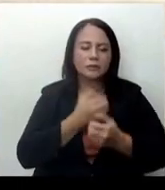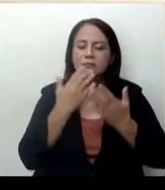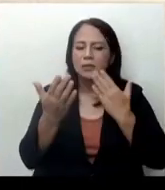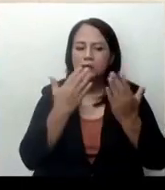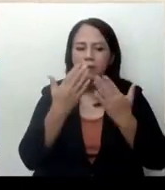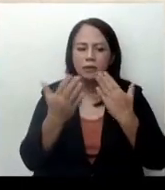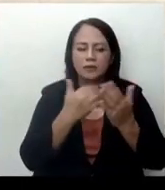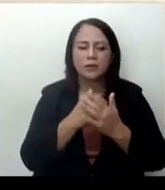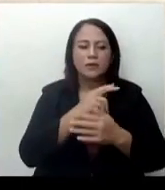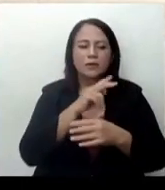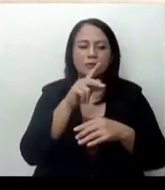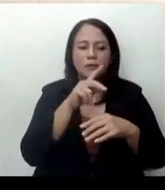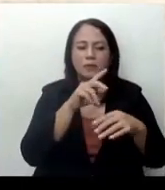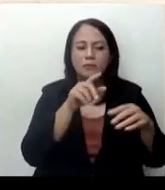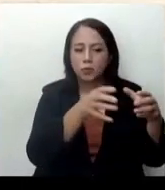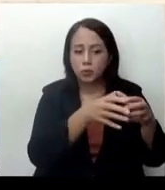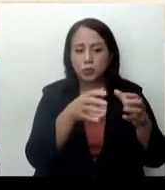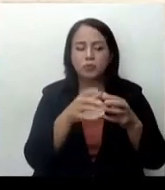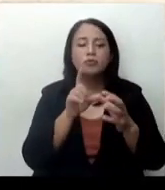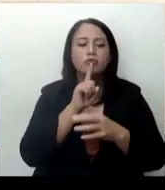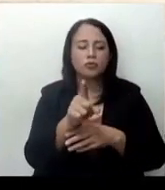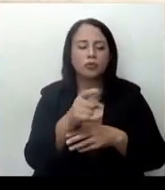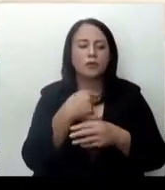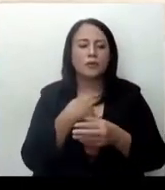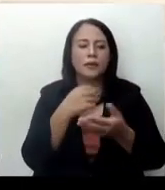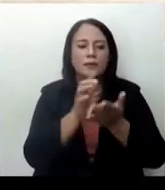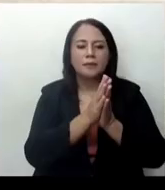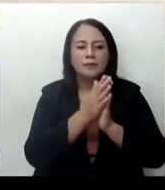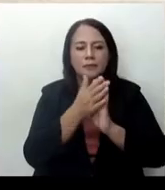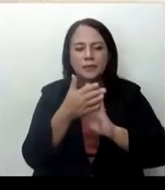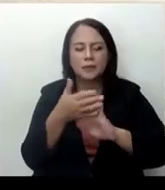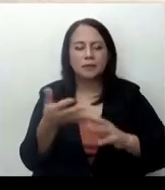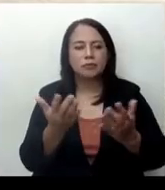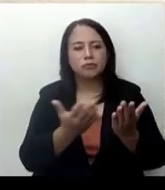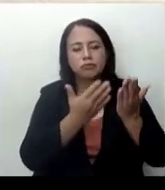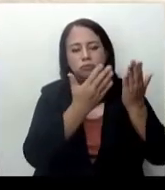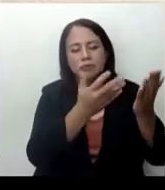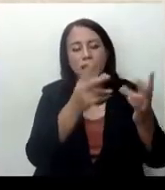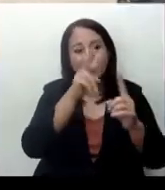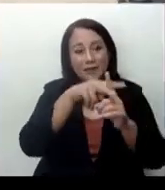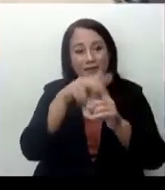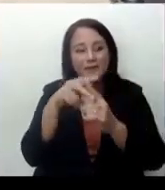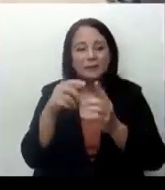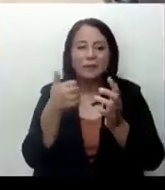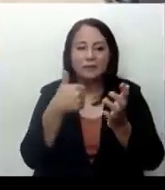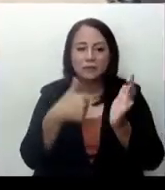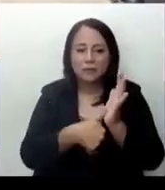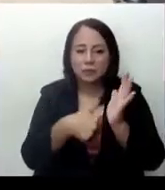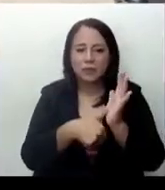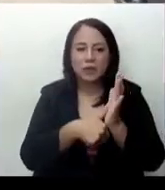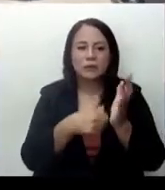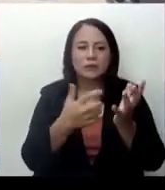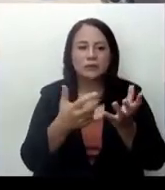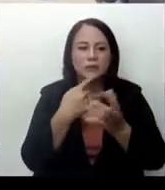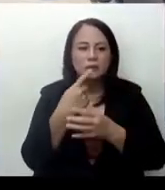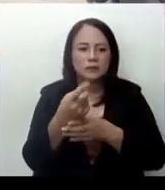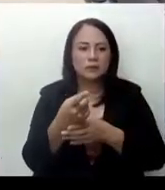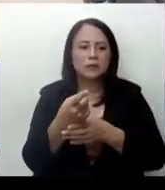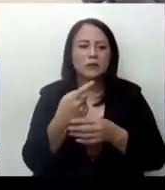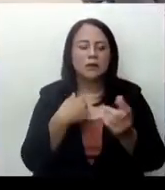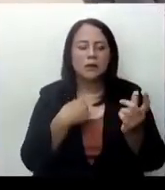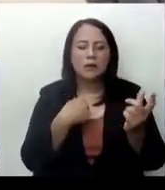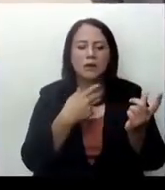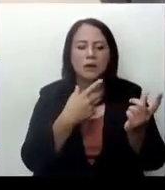security sector for ensuring a peaceful filing of certificates of candidacy. He appealed that similar efforts be exerted to